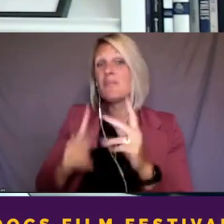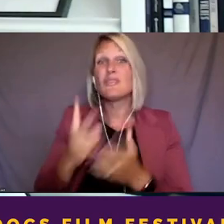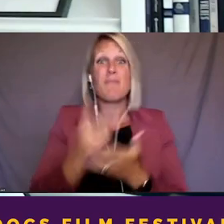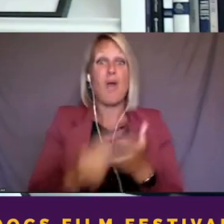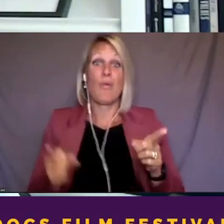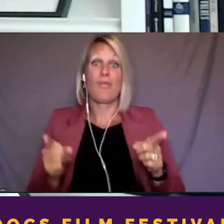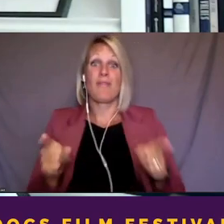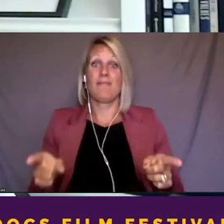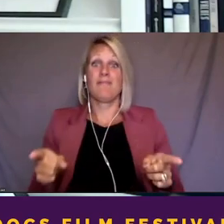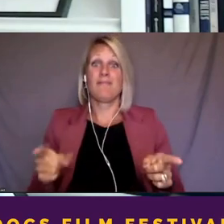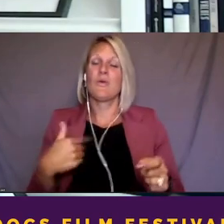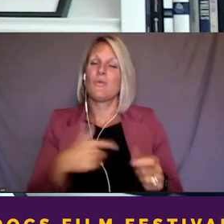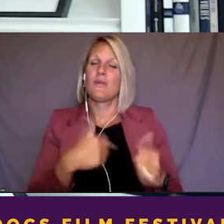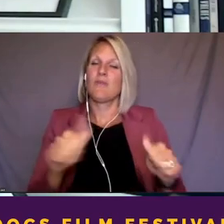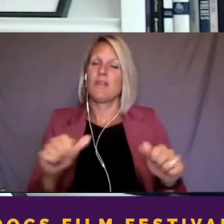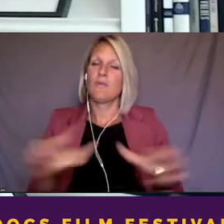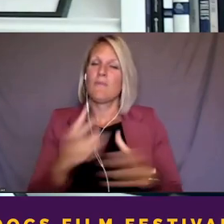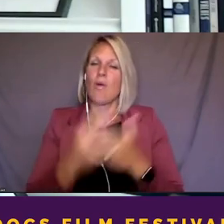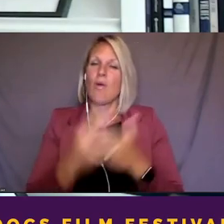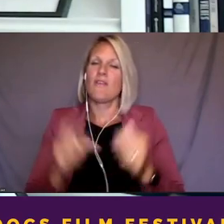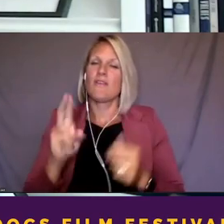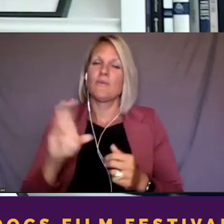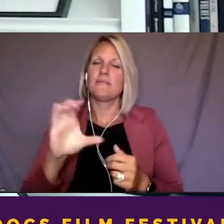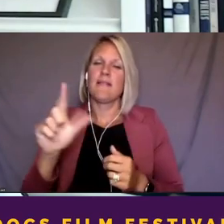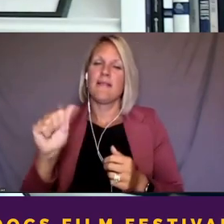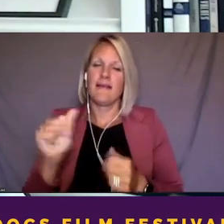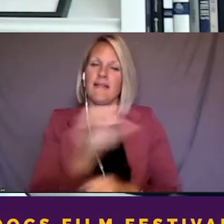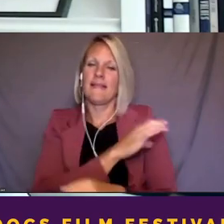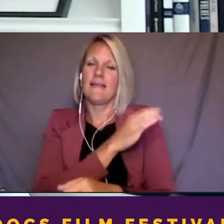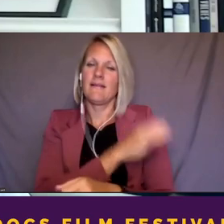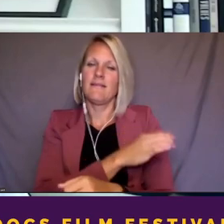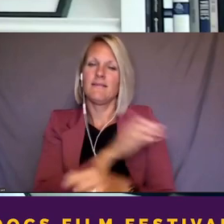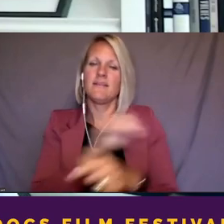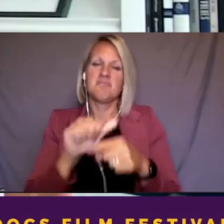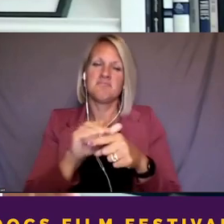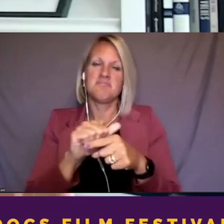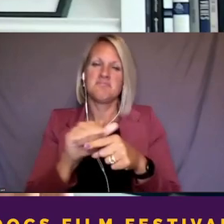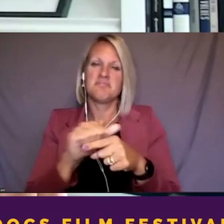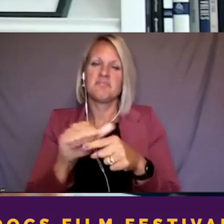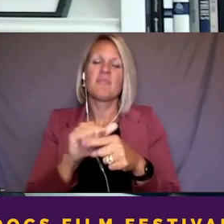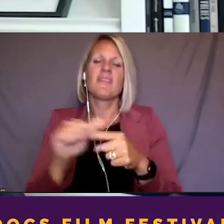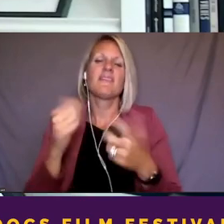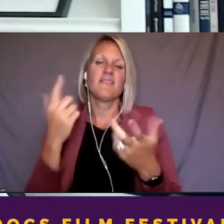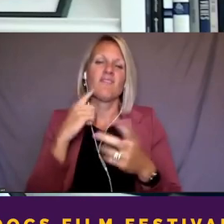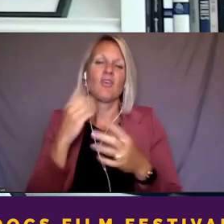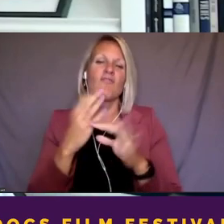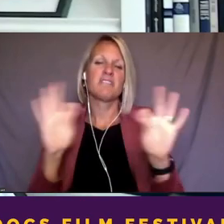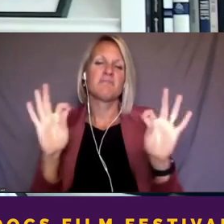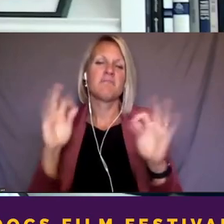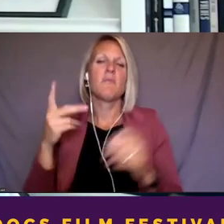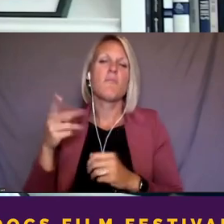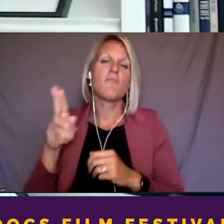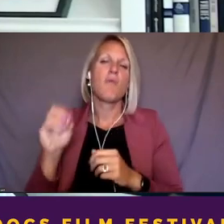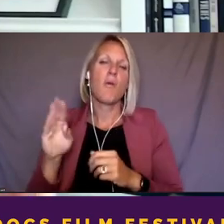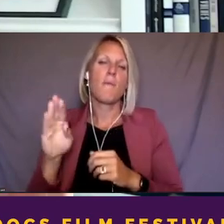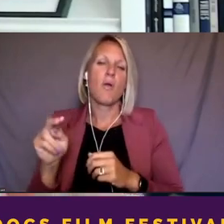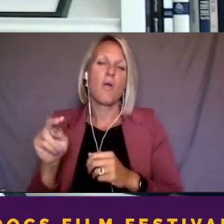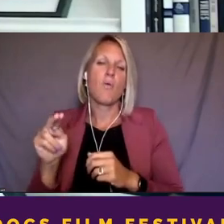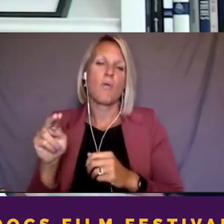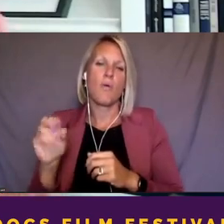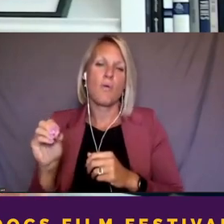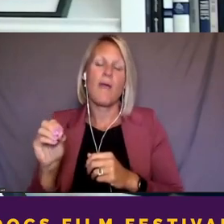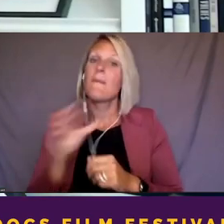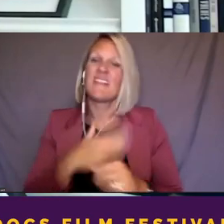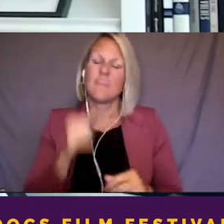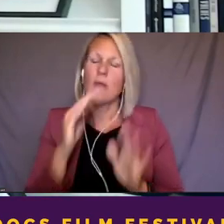to do both at the UCLA clinic, you know, on our pro bono basis. Don't deluge me with requests, although I'm